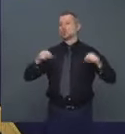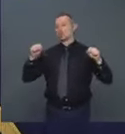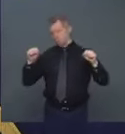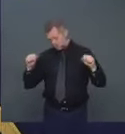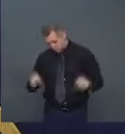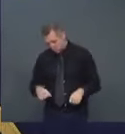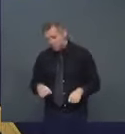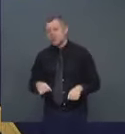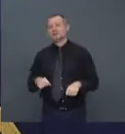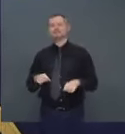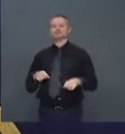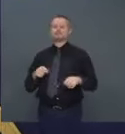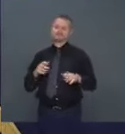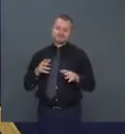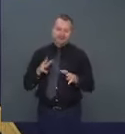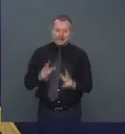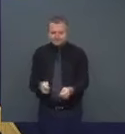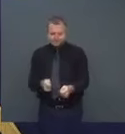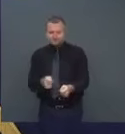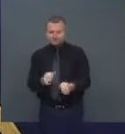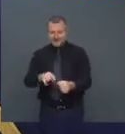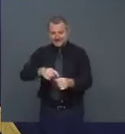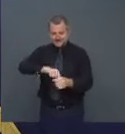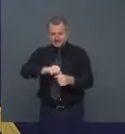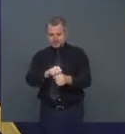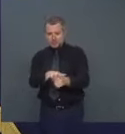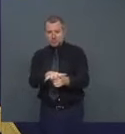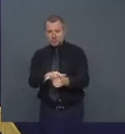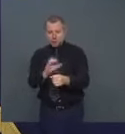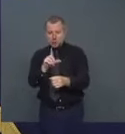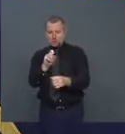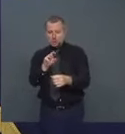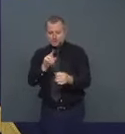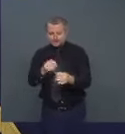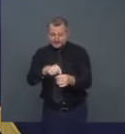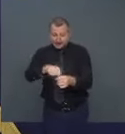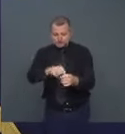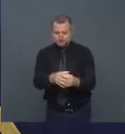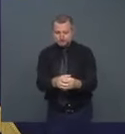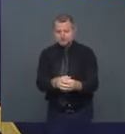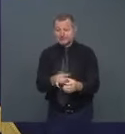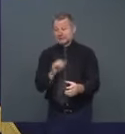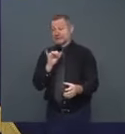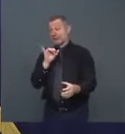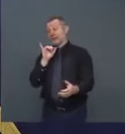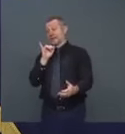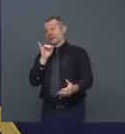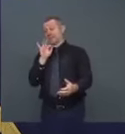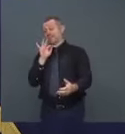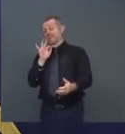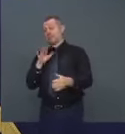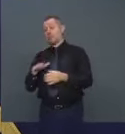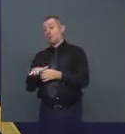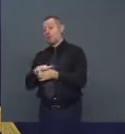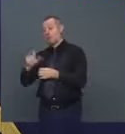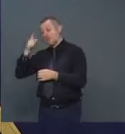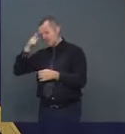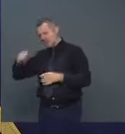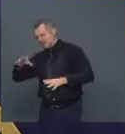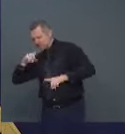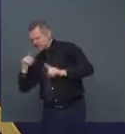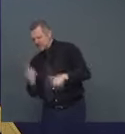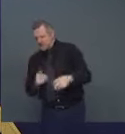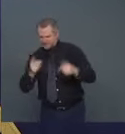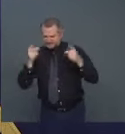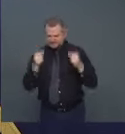clusters if the local governments respond and respond in a way they haven't